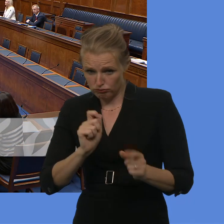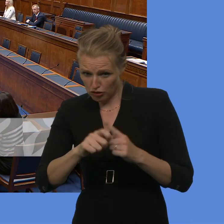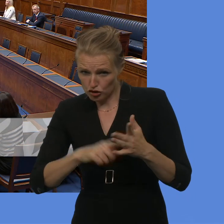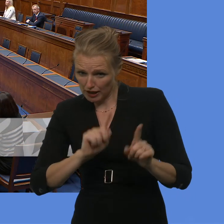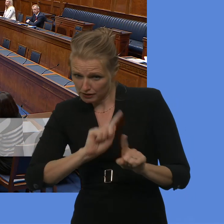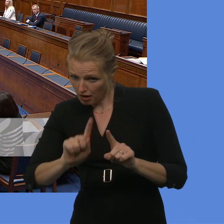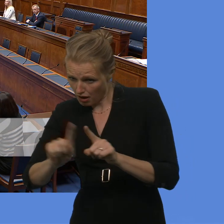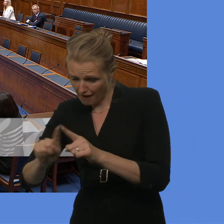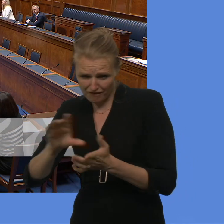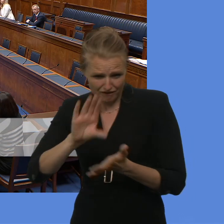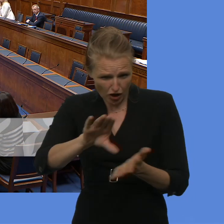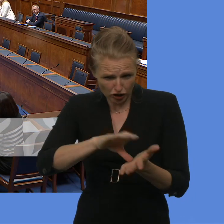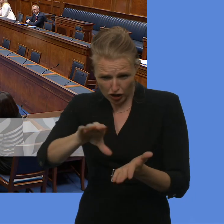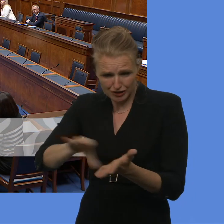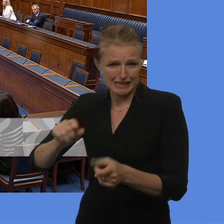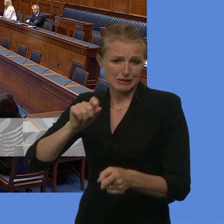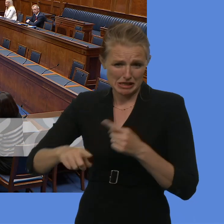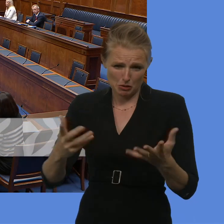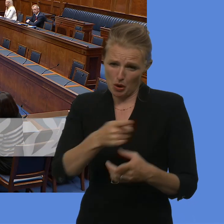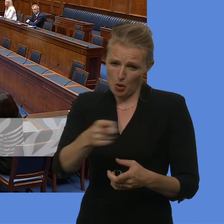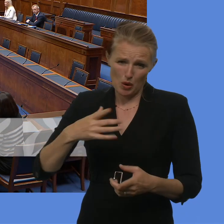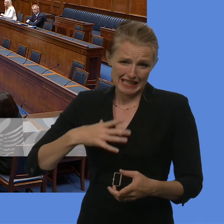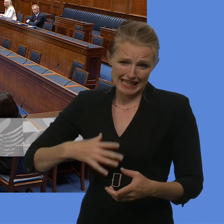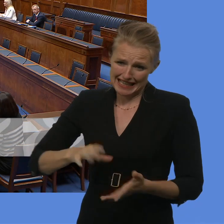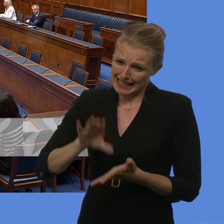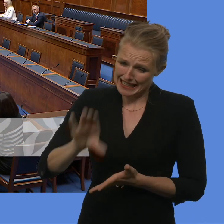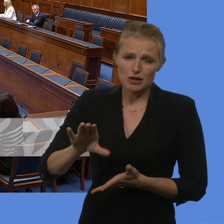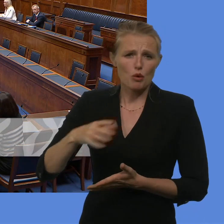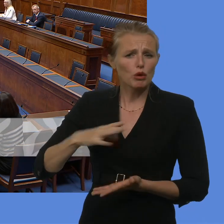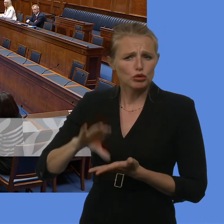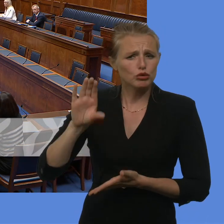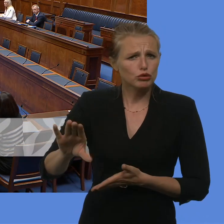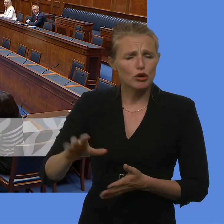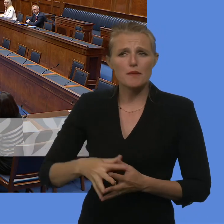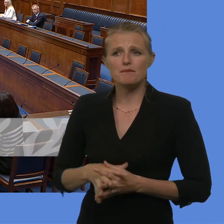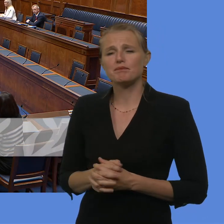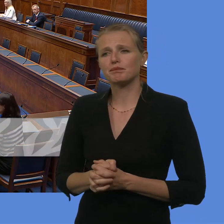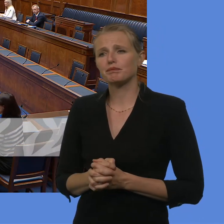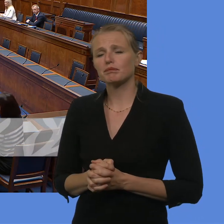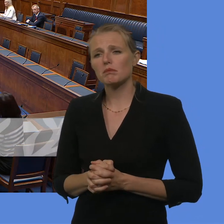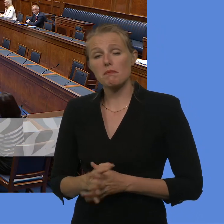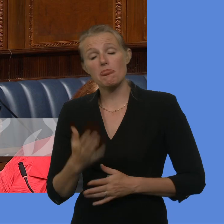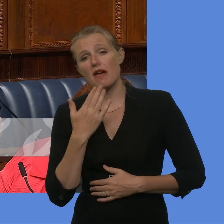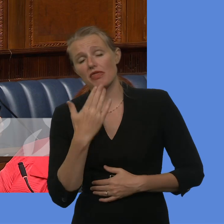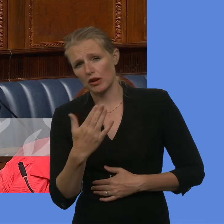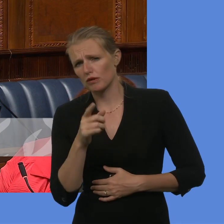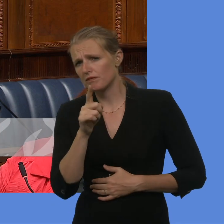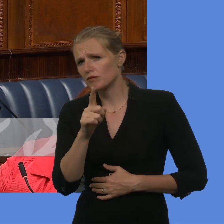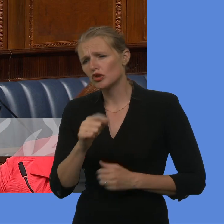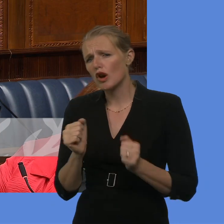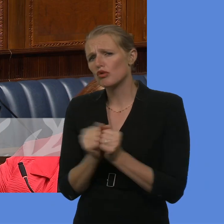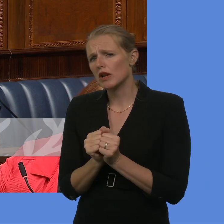Ms Nicholl. I thank the Deputy First Minister for her answer. Would she agree with me that Northern Ireland